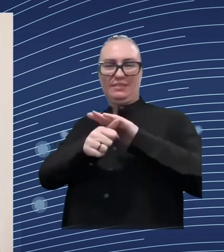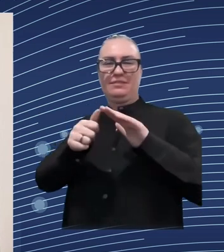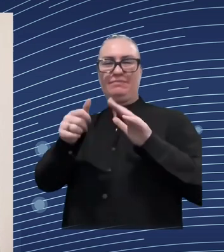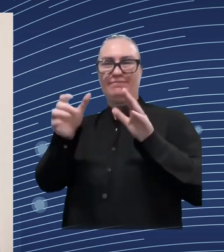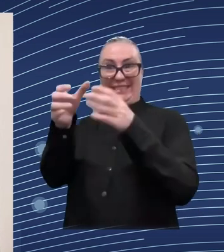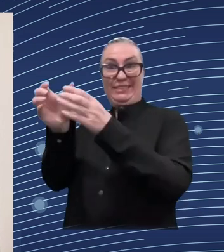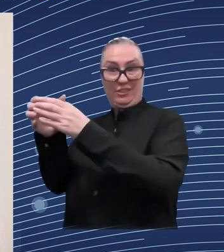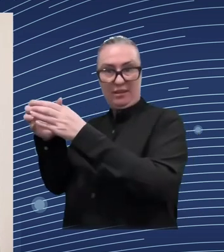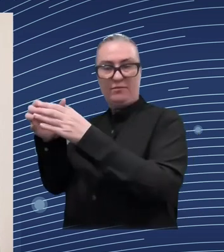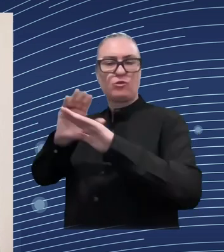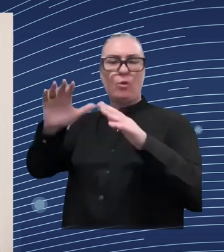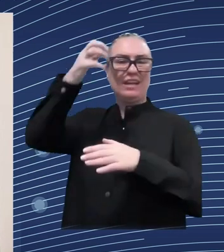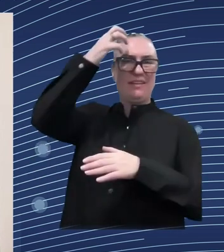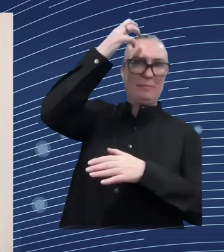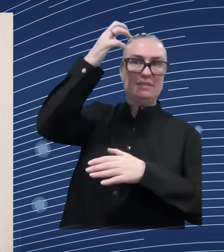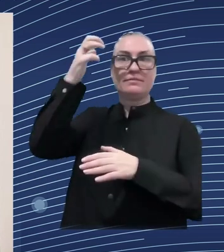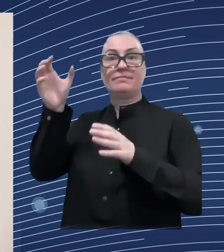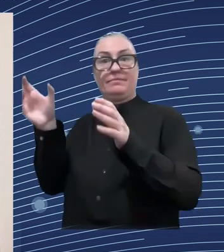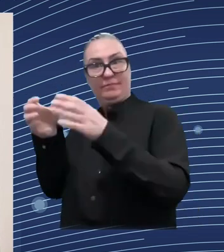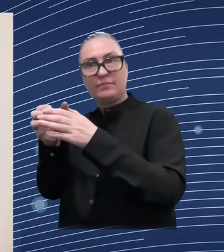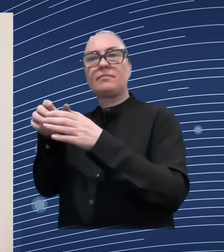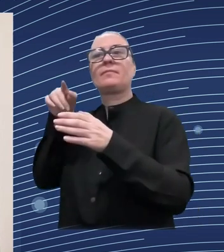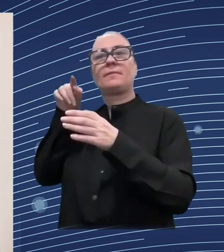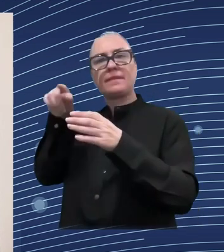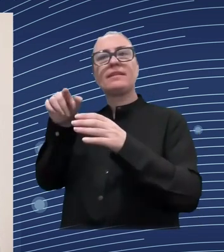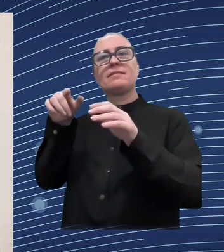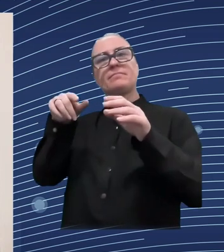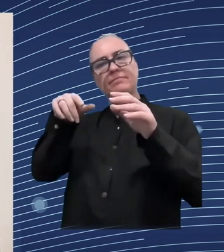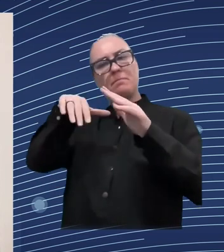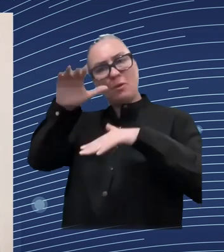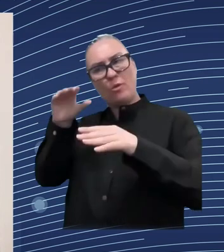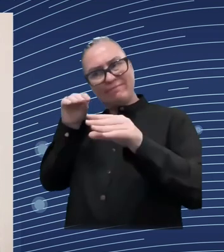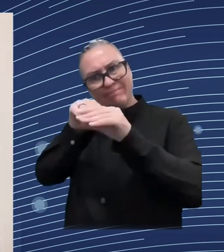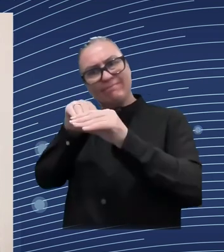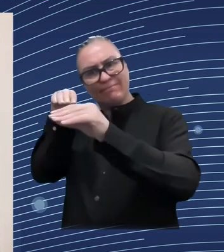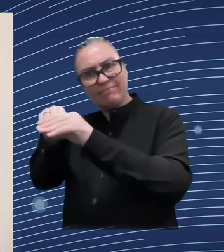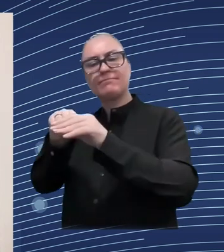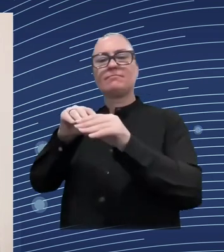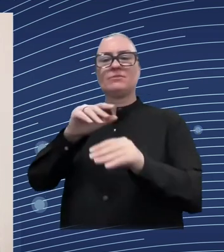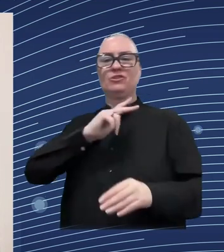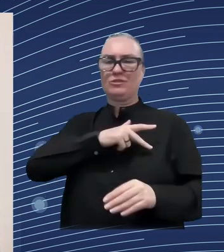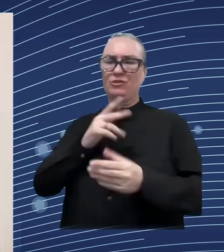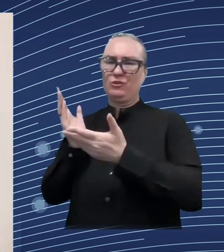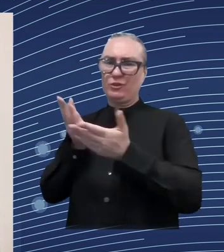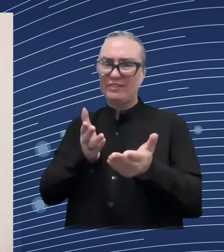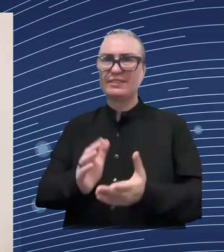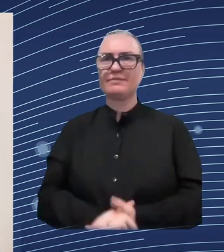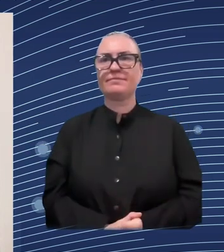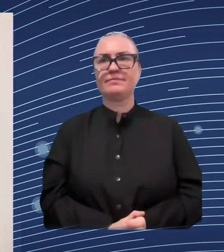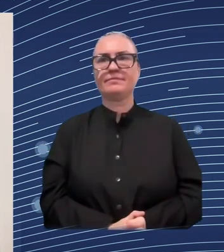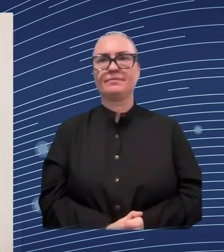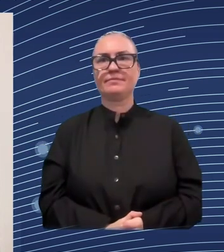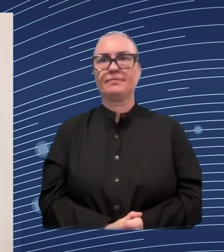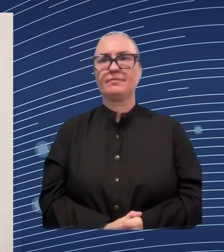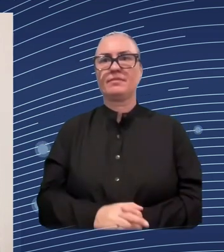as well as there are also elements to localize the production of components for example for prosthetics and orthopedic products in